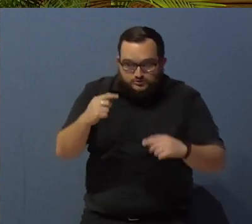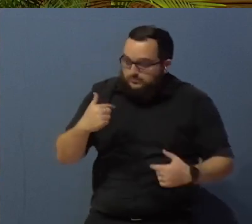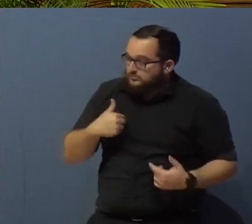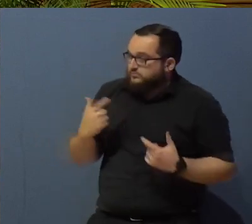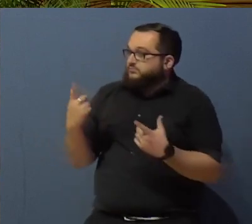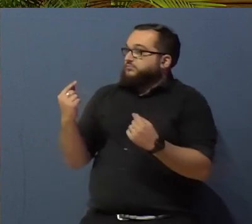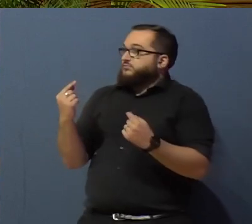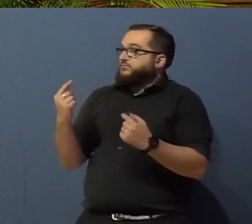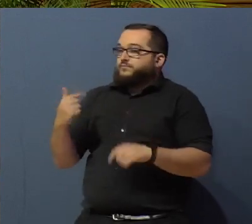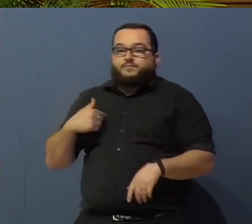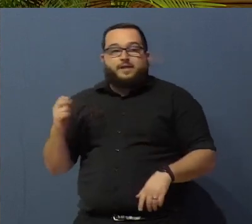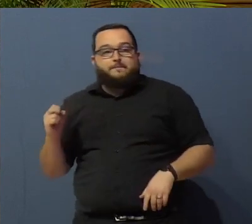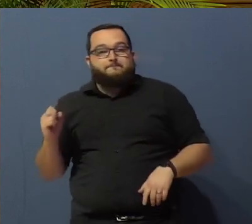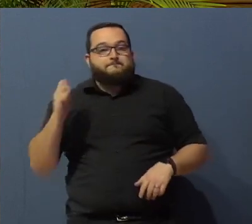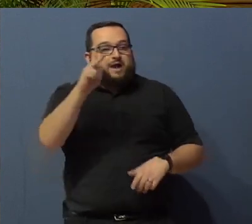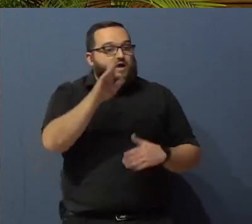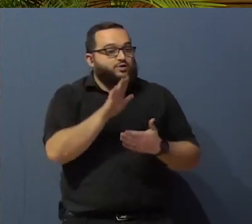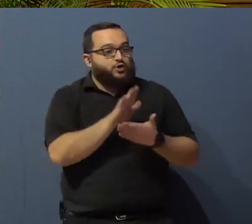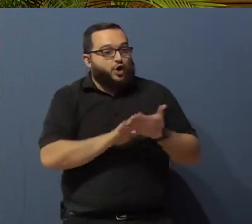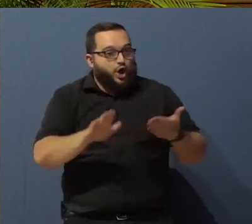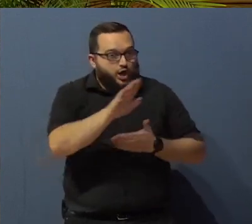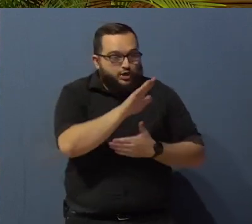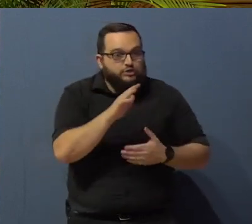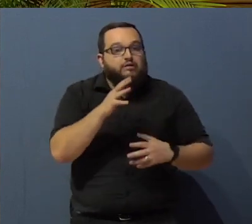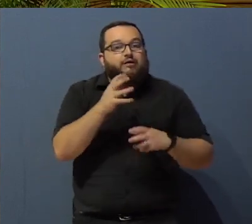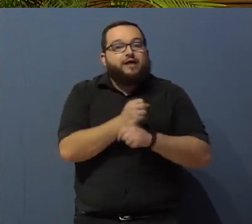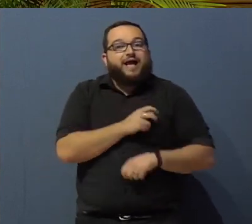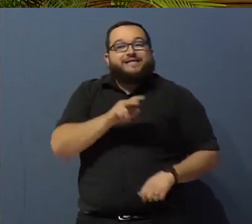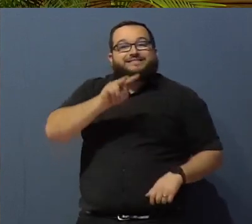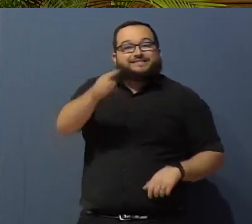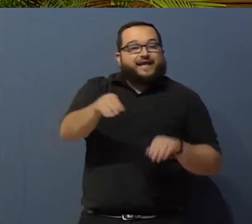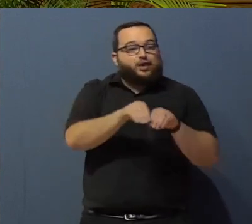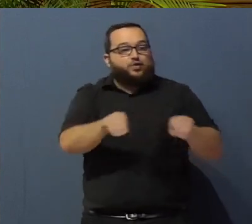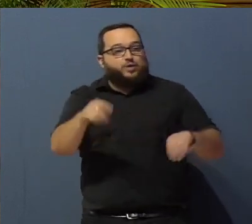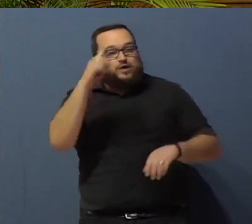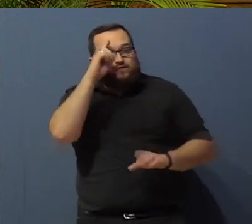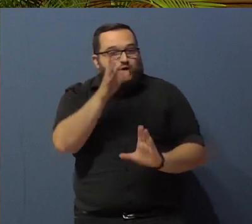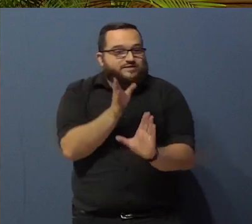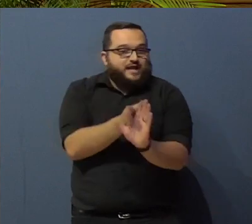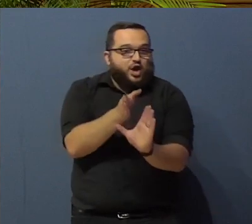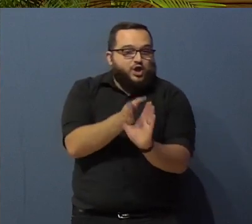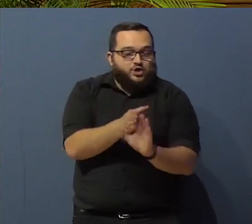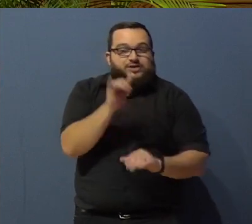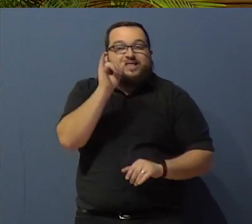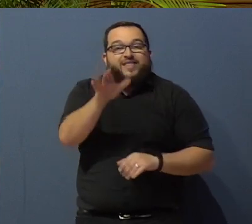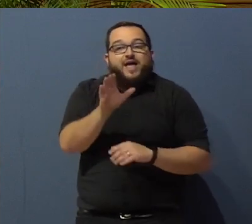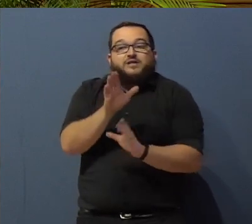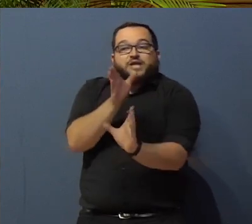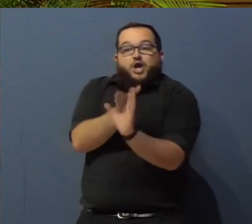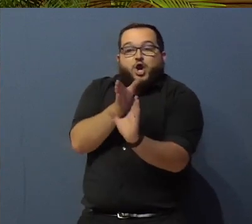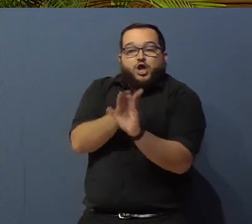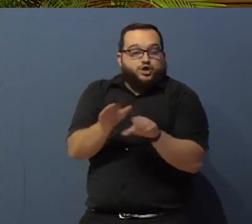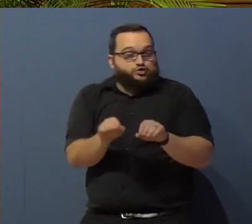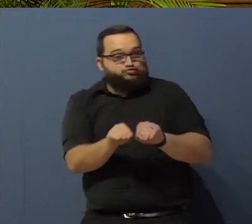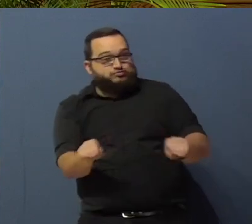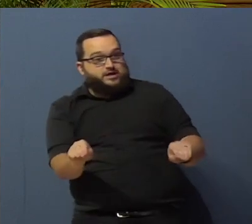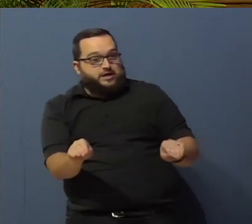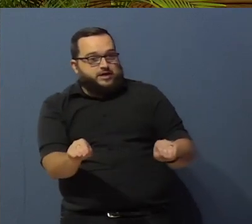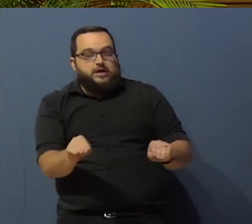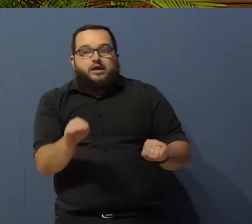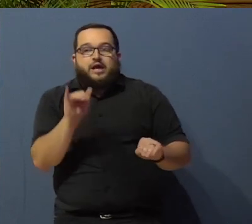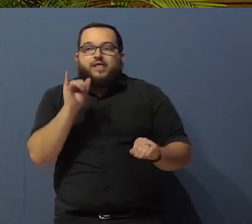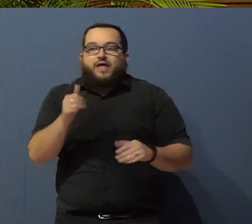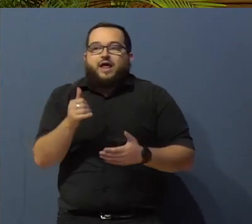I went back to college, got a second degree in psychology. And that psychology degree, it